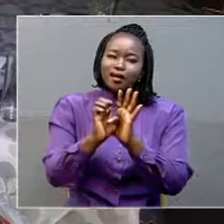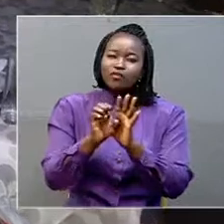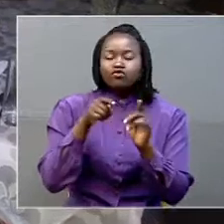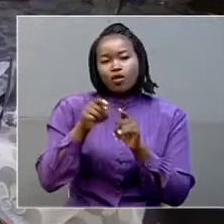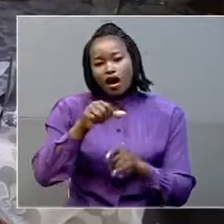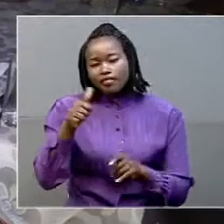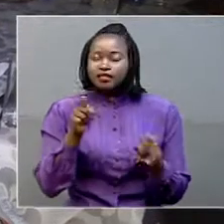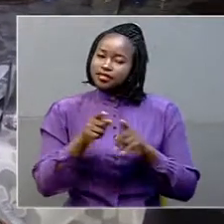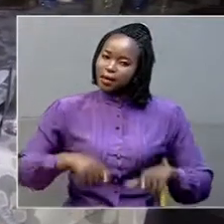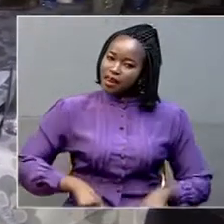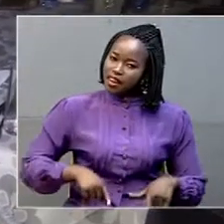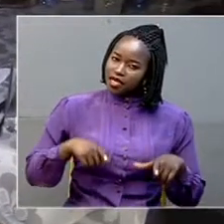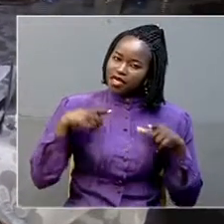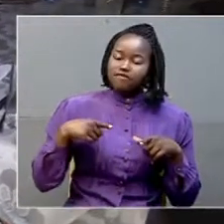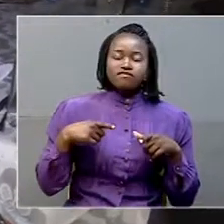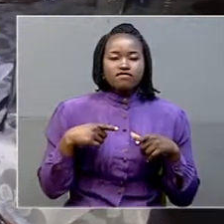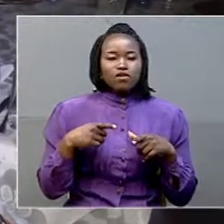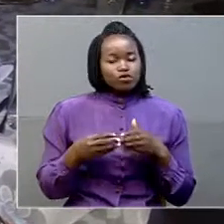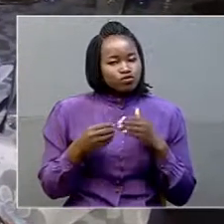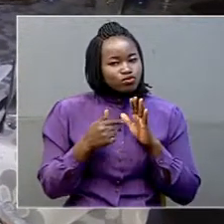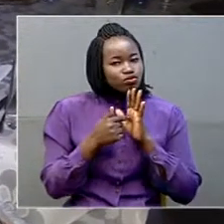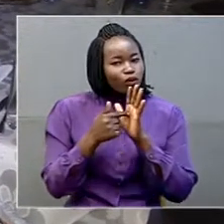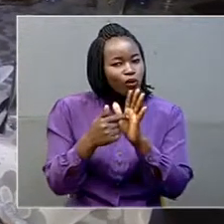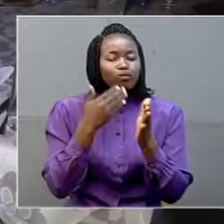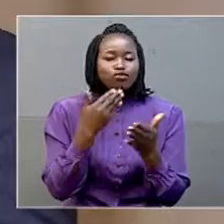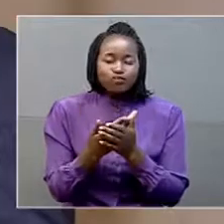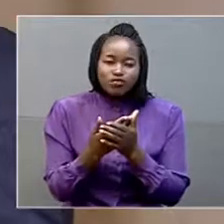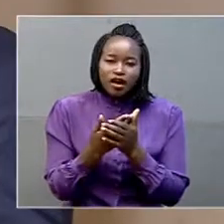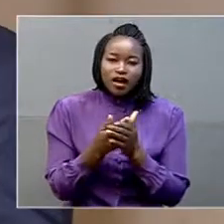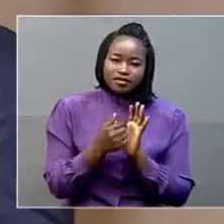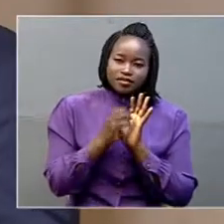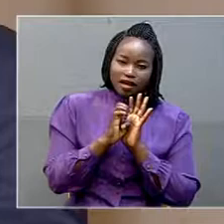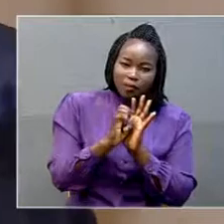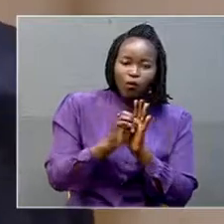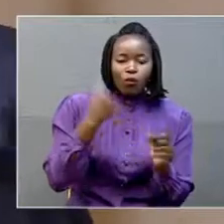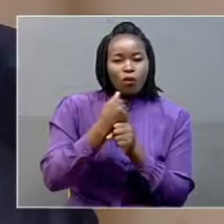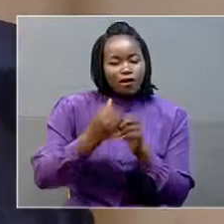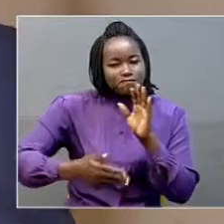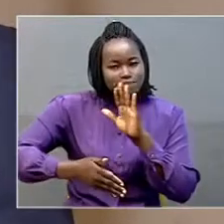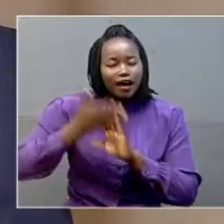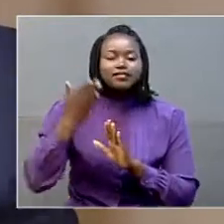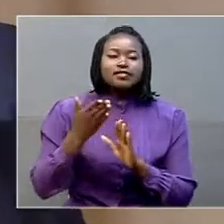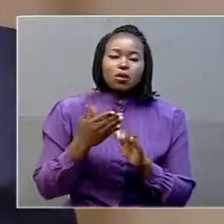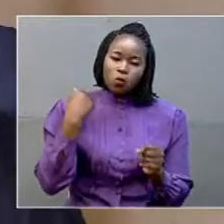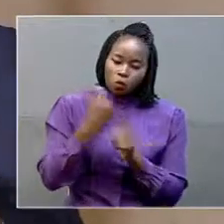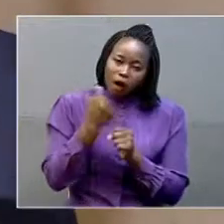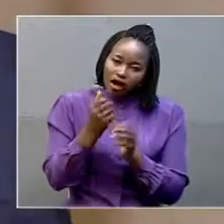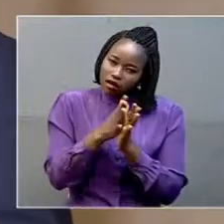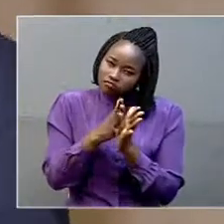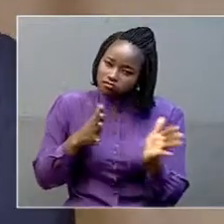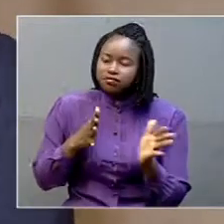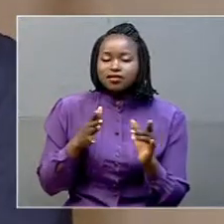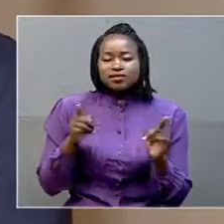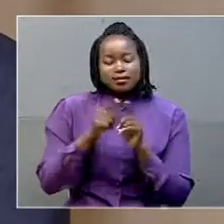doing the work faster, more efficiently, so that we can have the